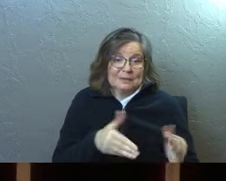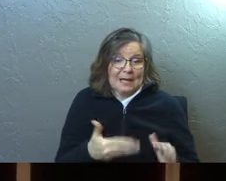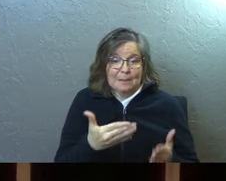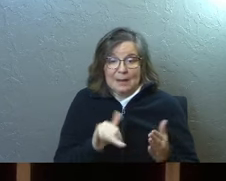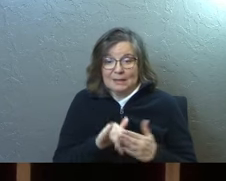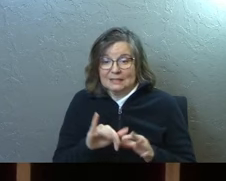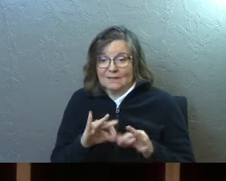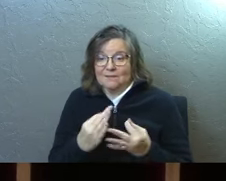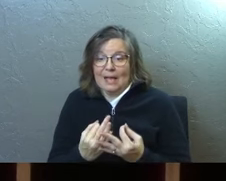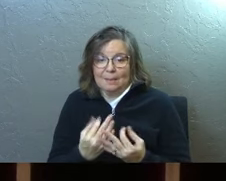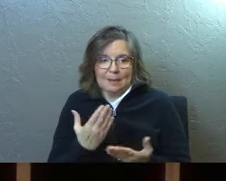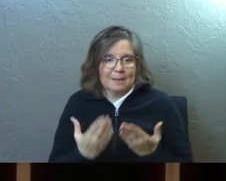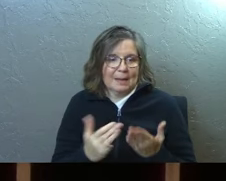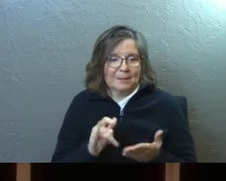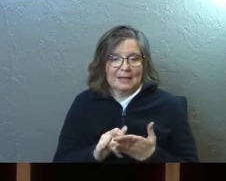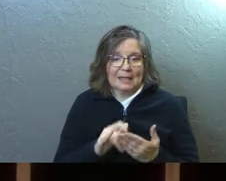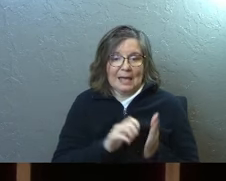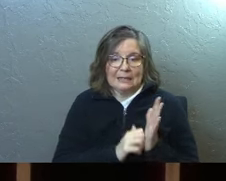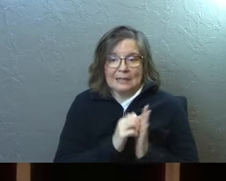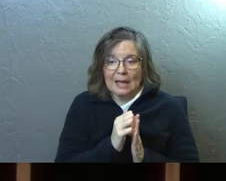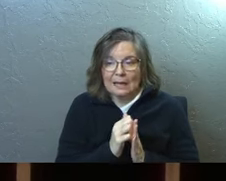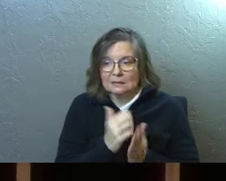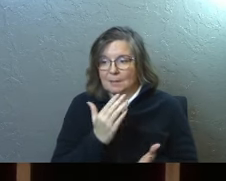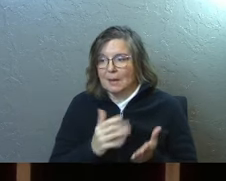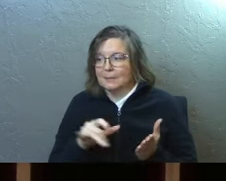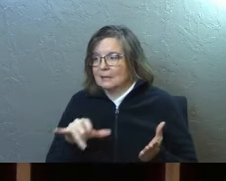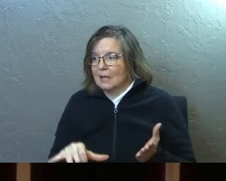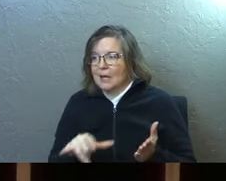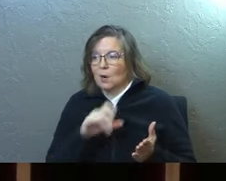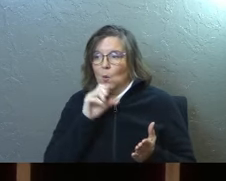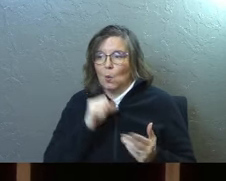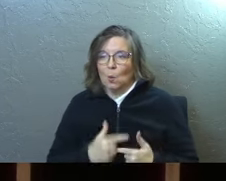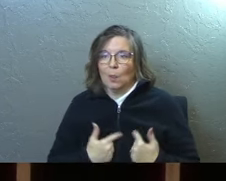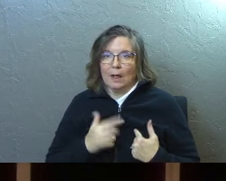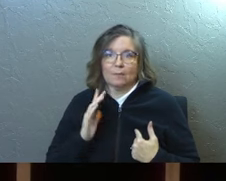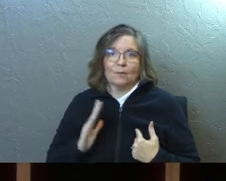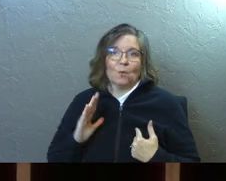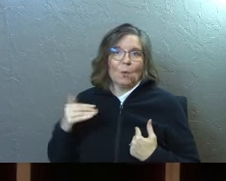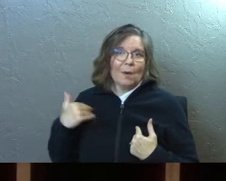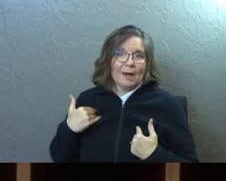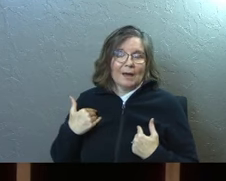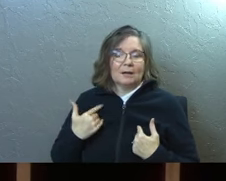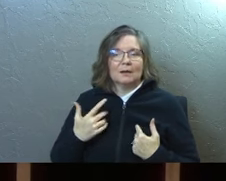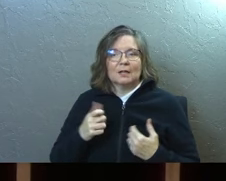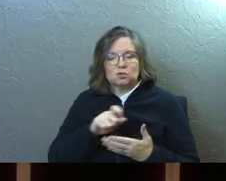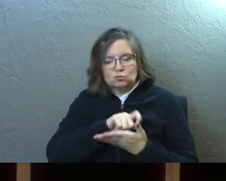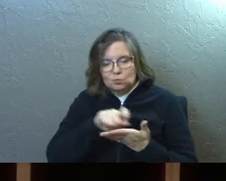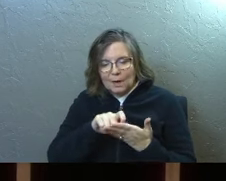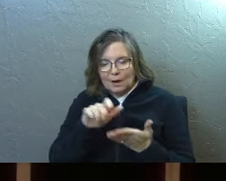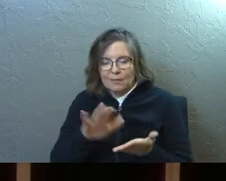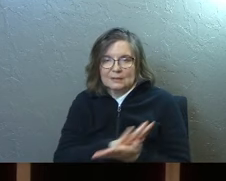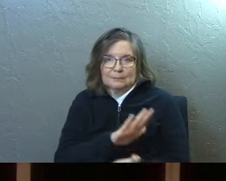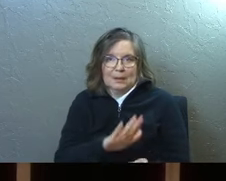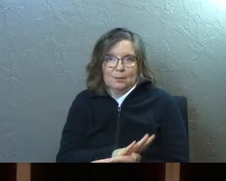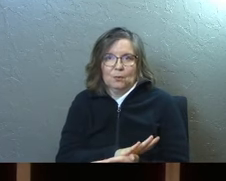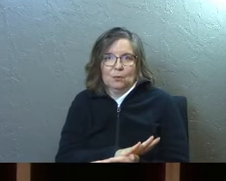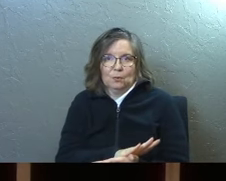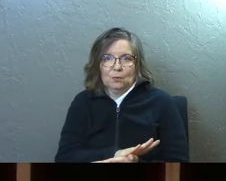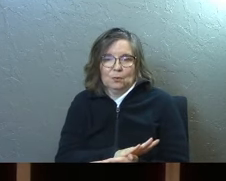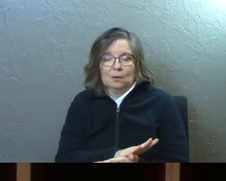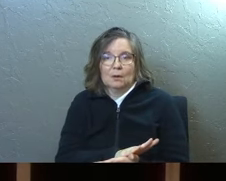Maybe it is that family. Maybe it is that cancer. Maybe it is that old life that you used to have. And I just want you to write it on this paper.